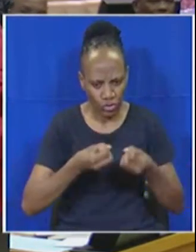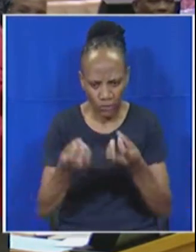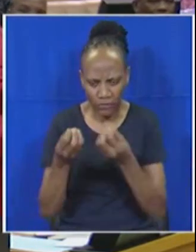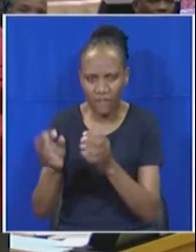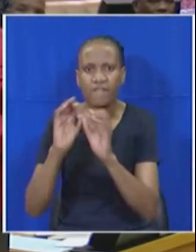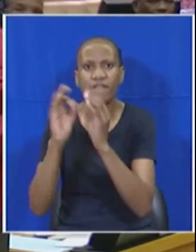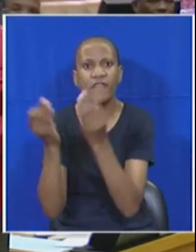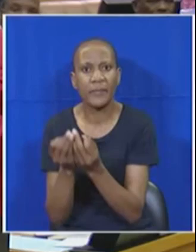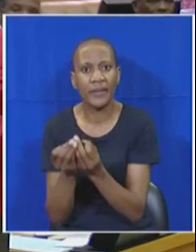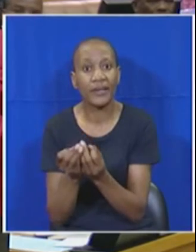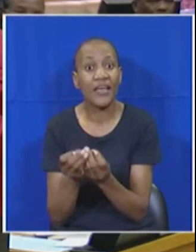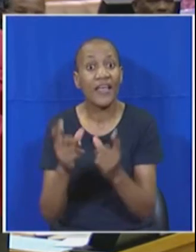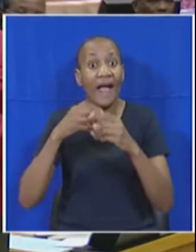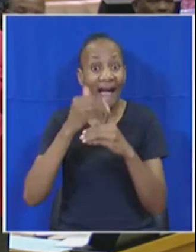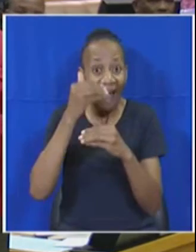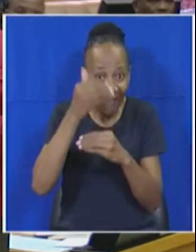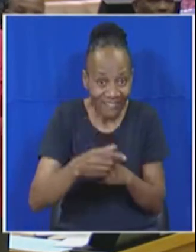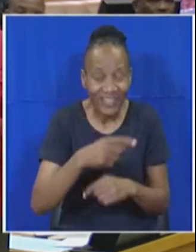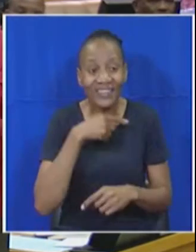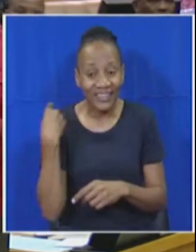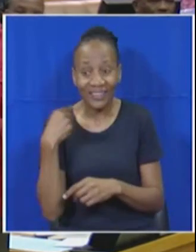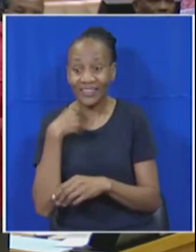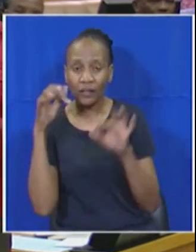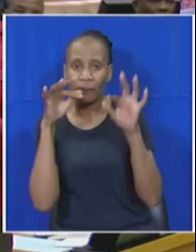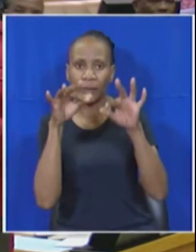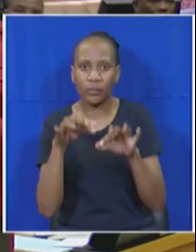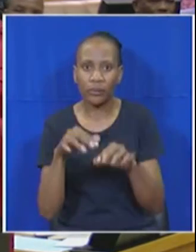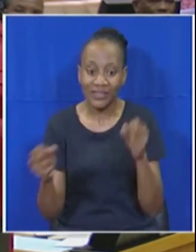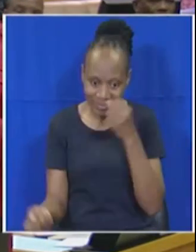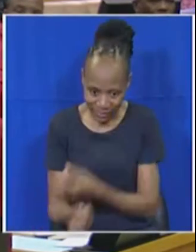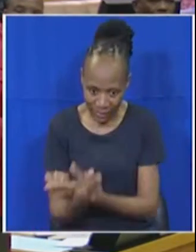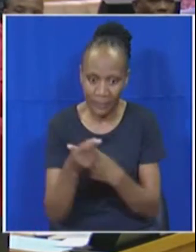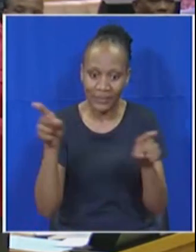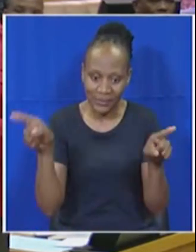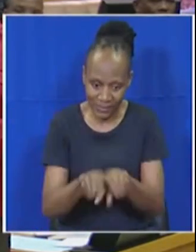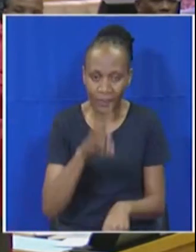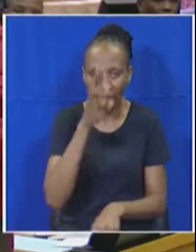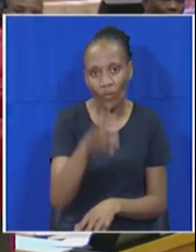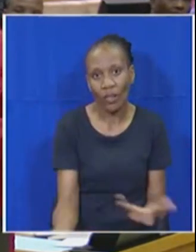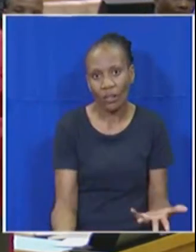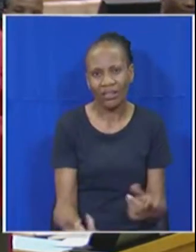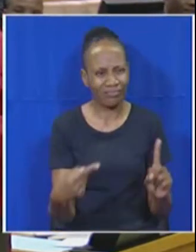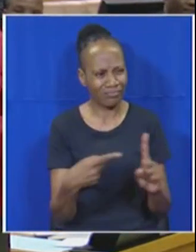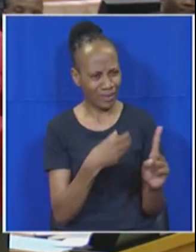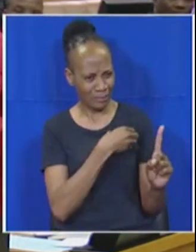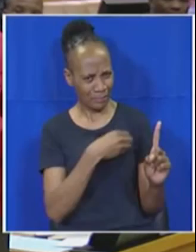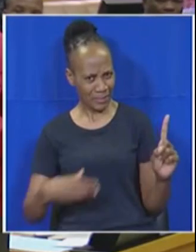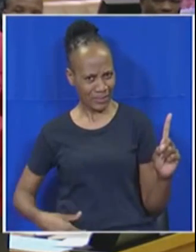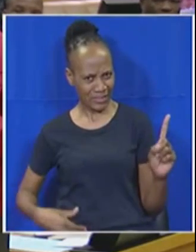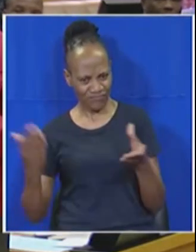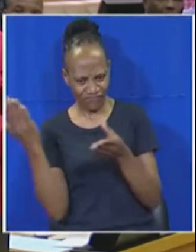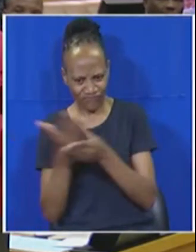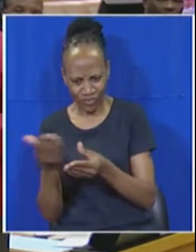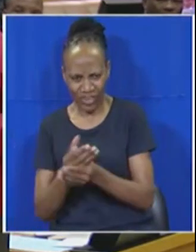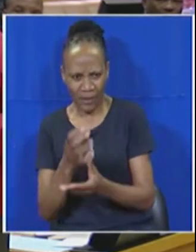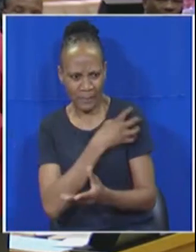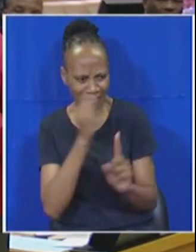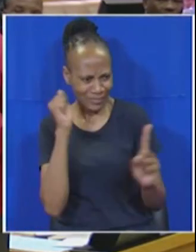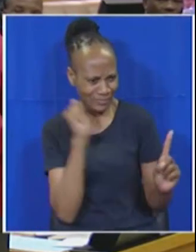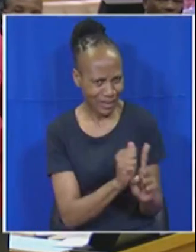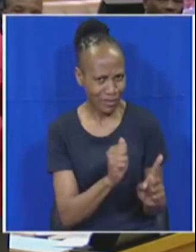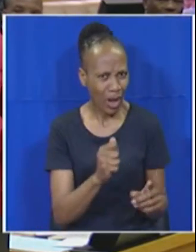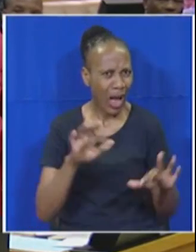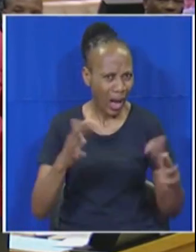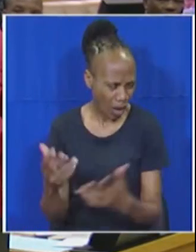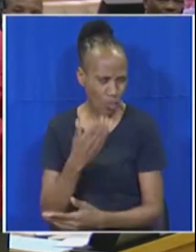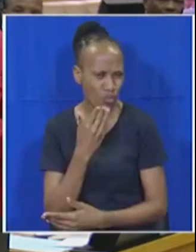their opponent. As a matter of fact, that is where it is going. What kind of a president charges their own ministers through wrong